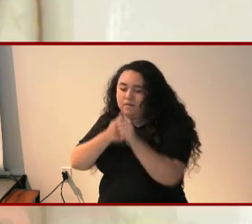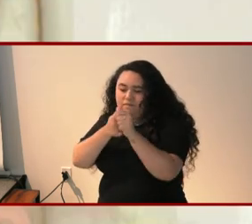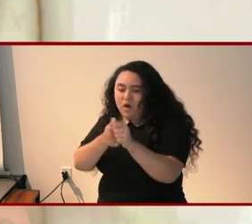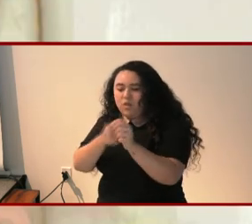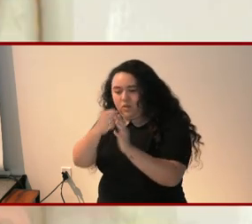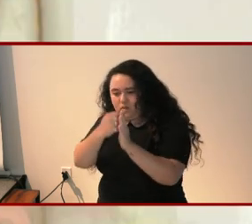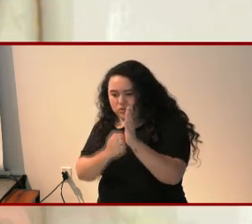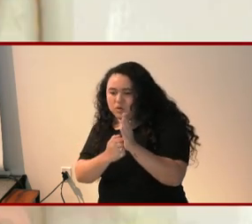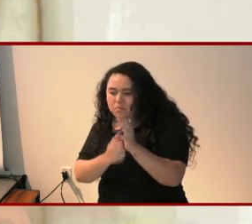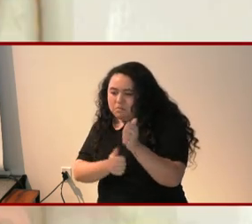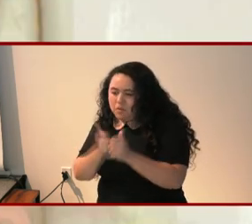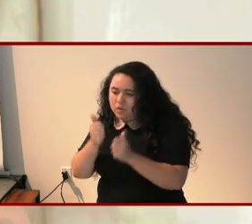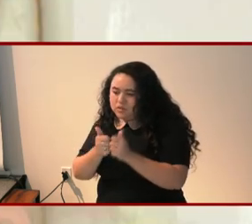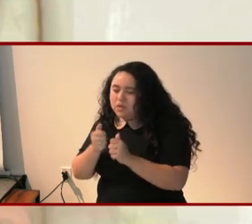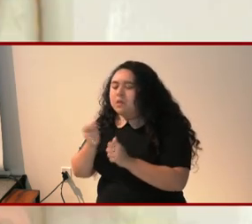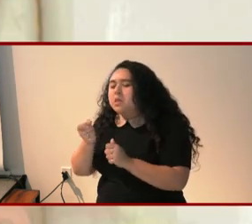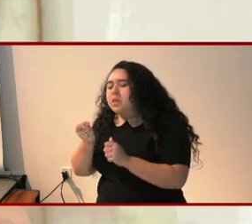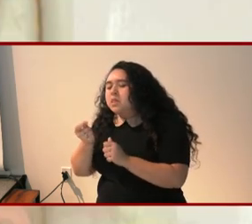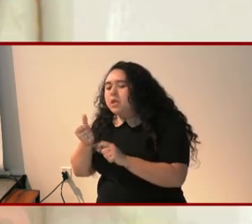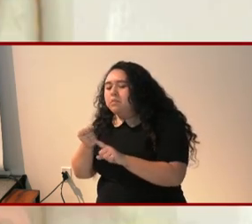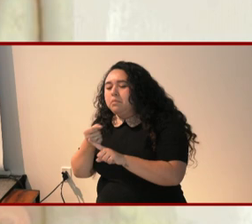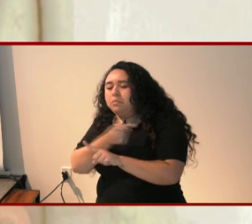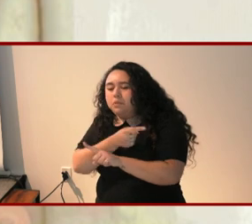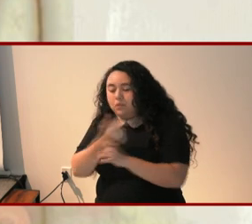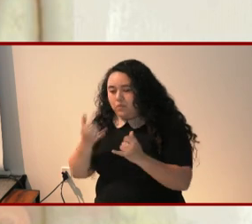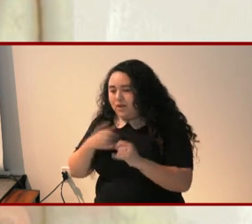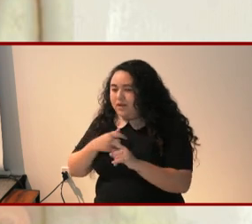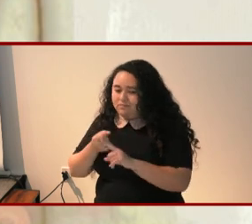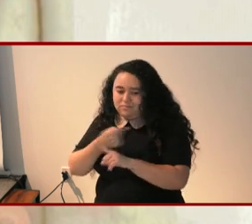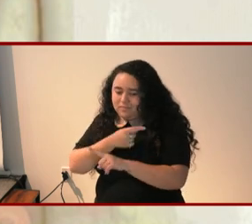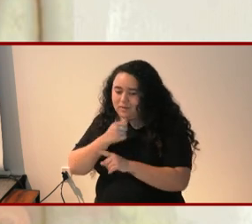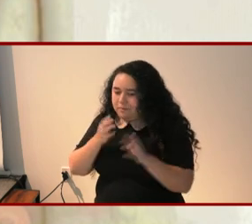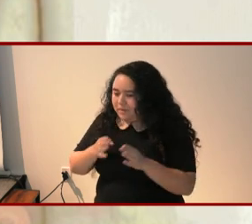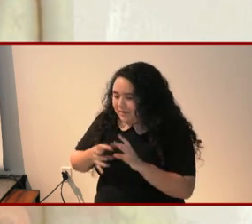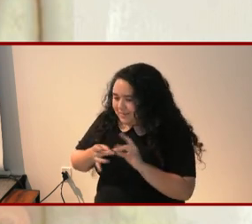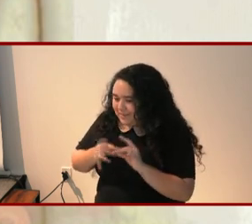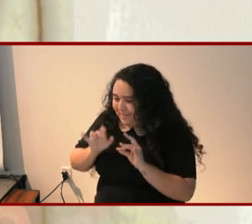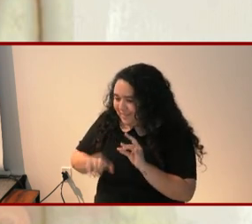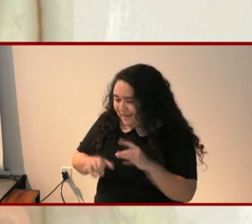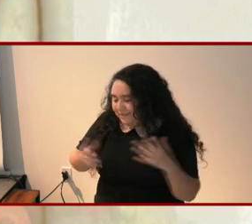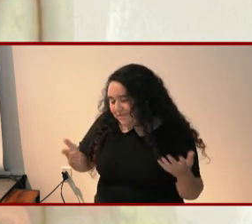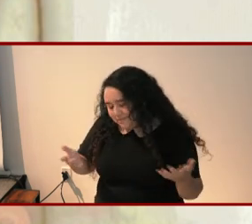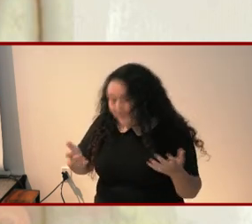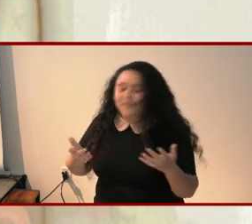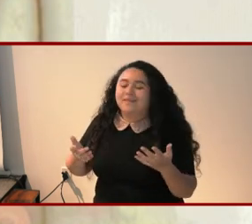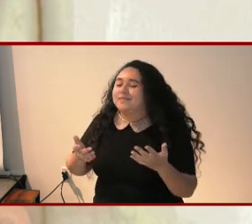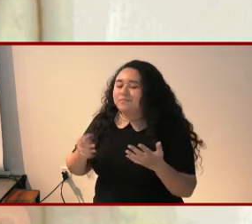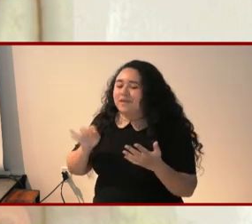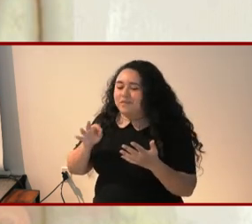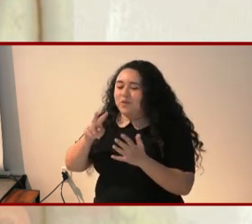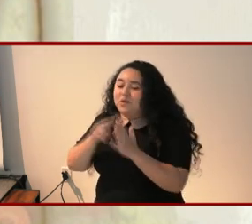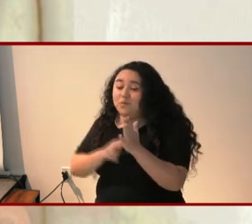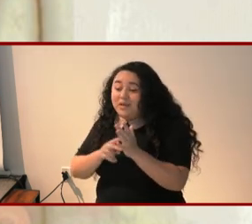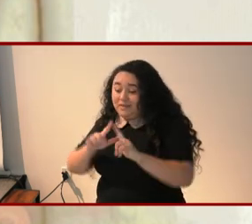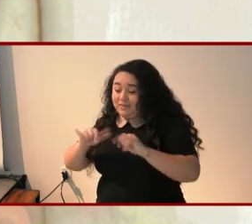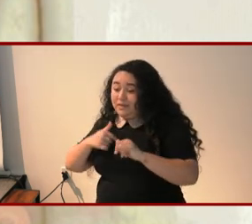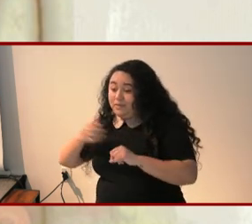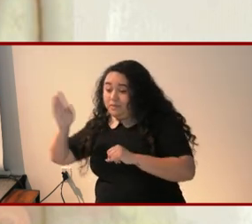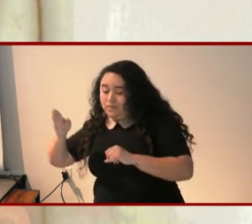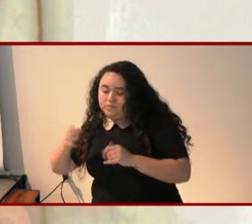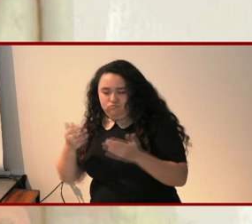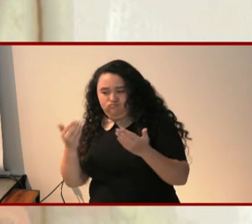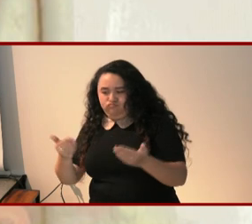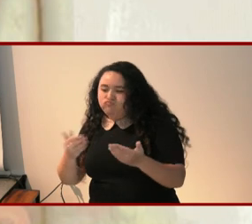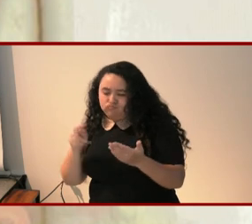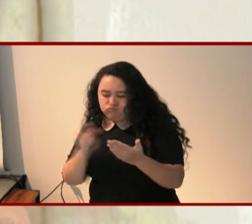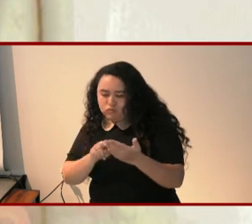script. There will be a little bit of variation. Like right now, I didn't plan to say all that. But so if you'd like to read along, it should be there